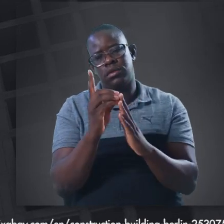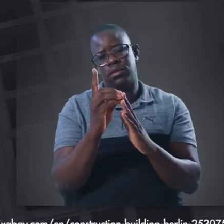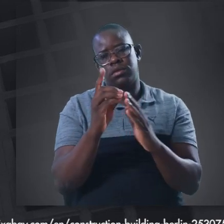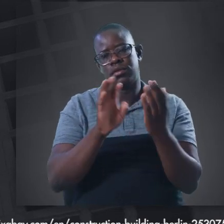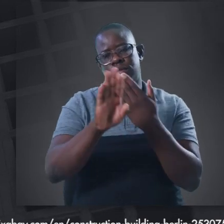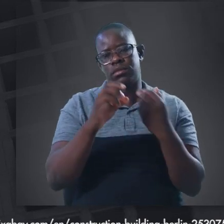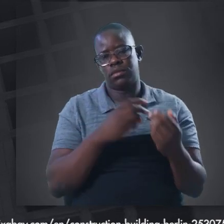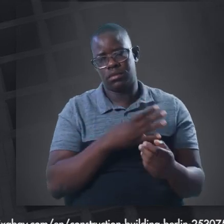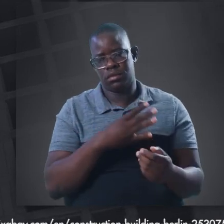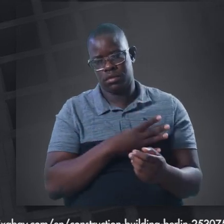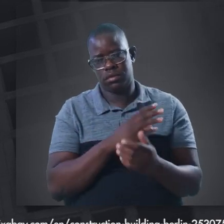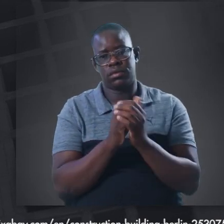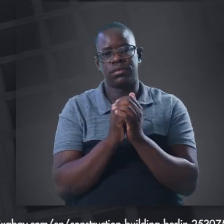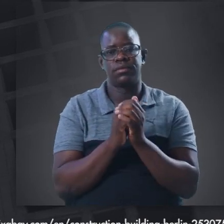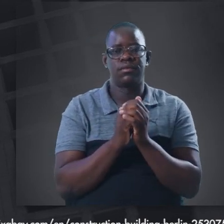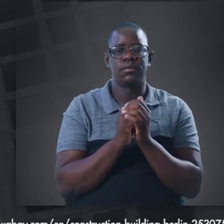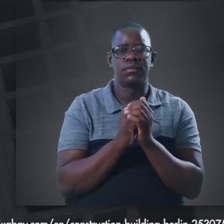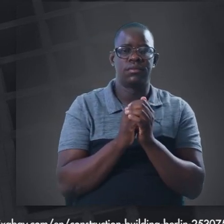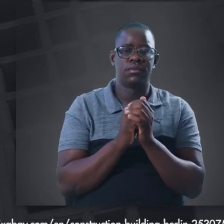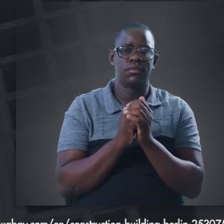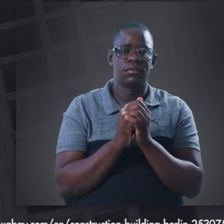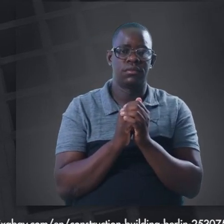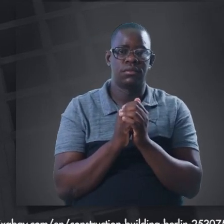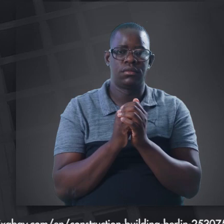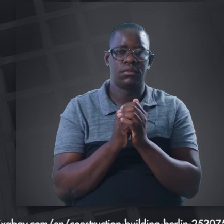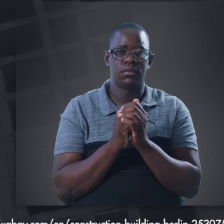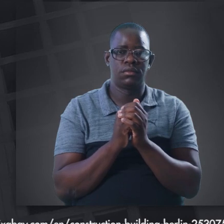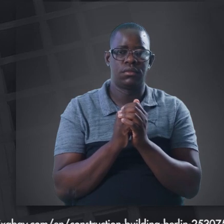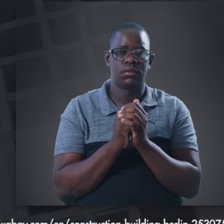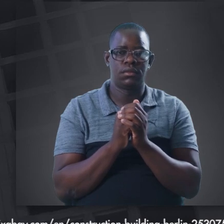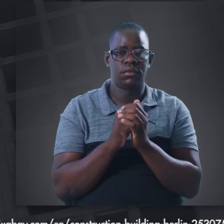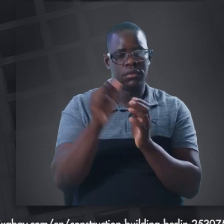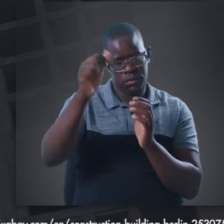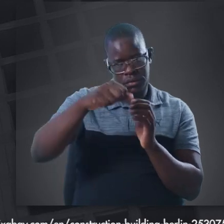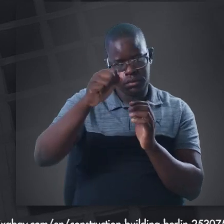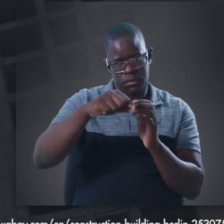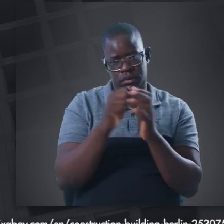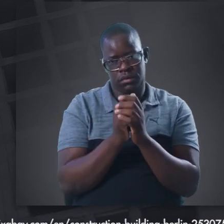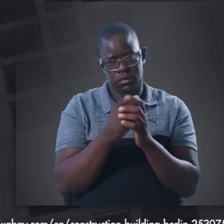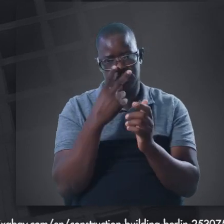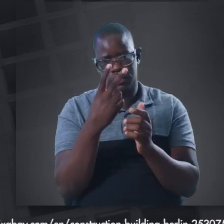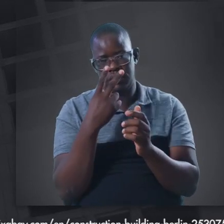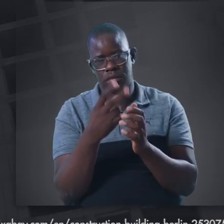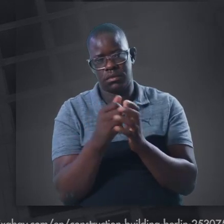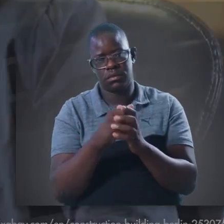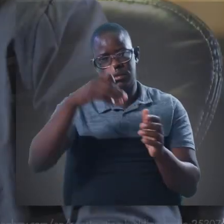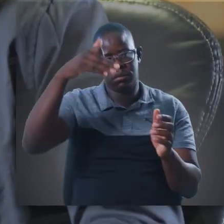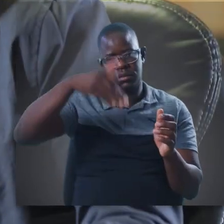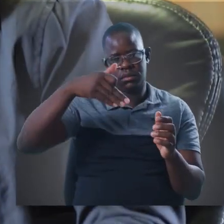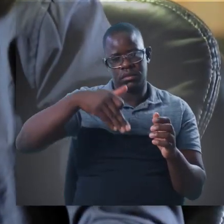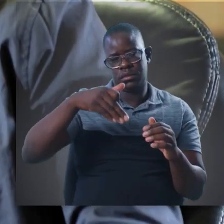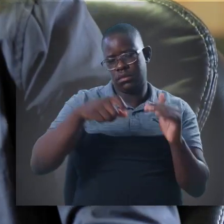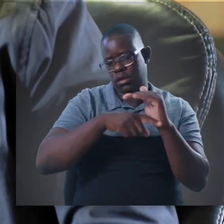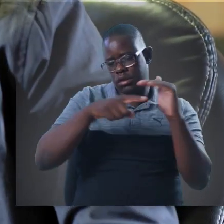To fight for economic empowerment To prevent the further spread of HIV and AIDS Yes, so